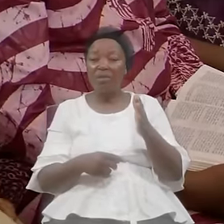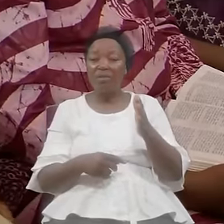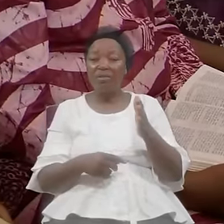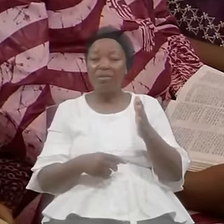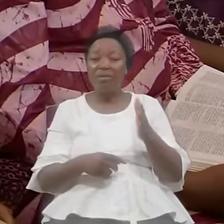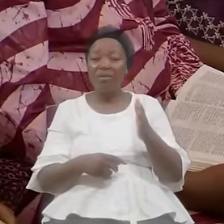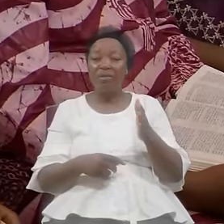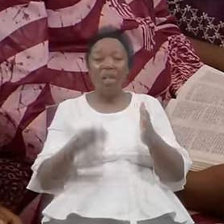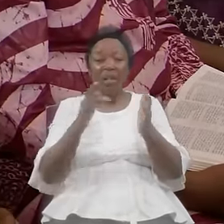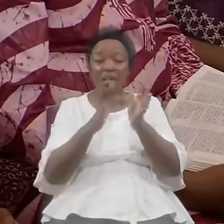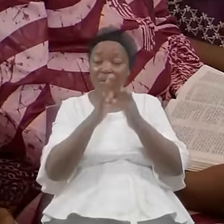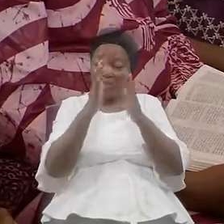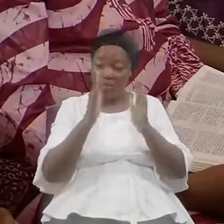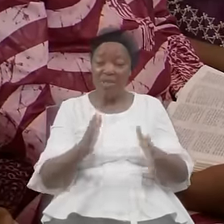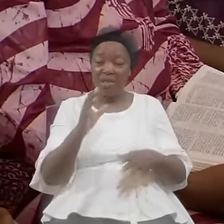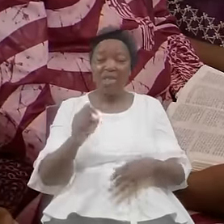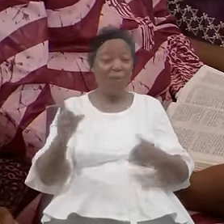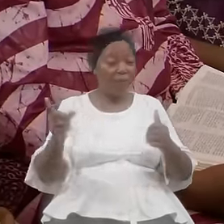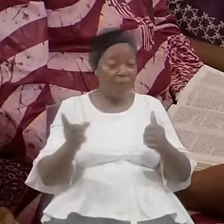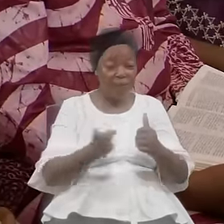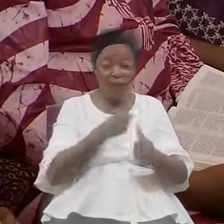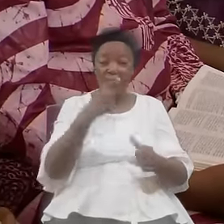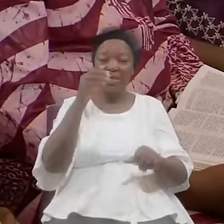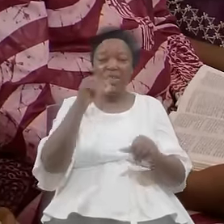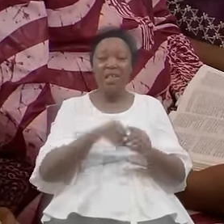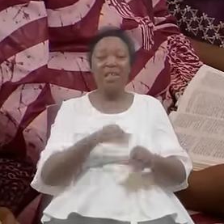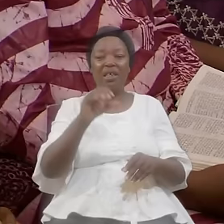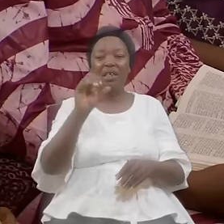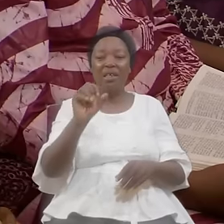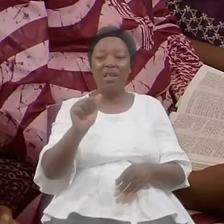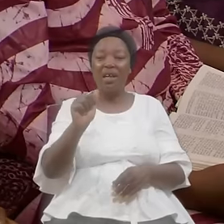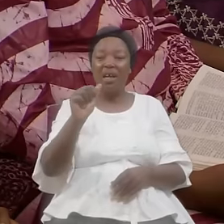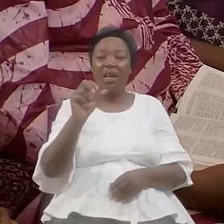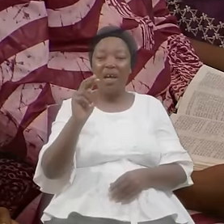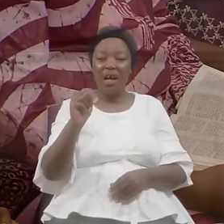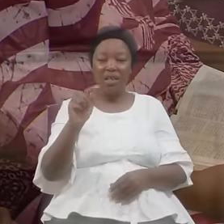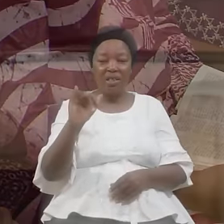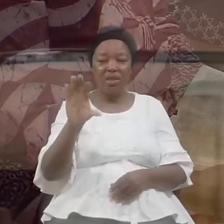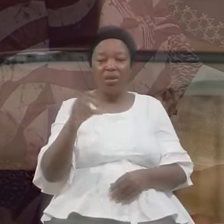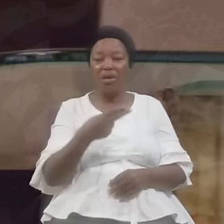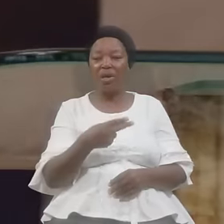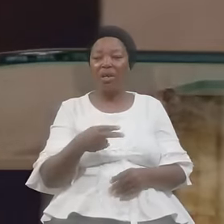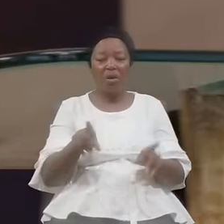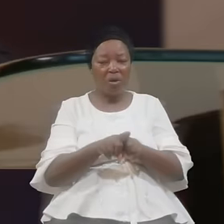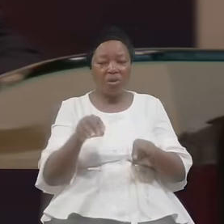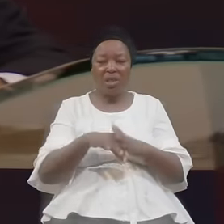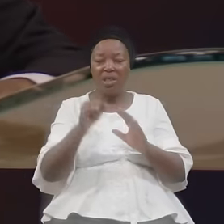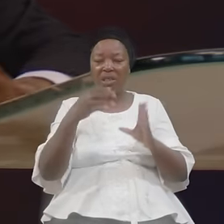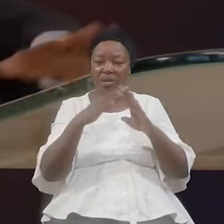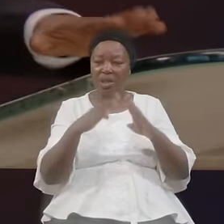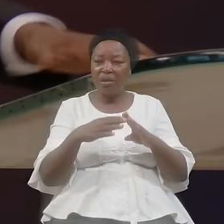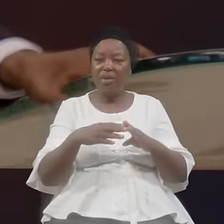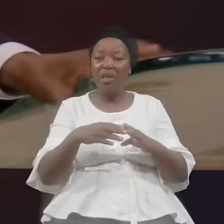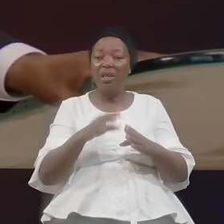Christians First In Antioch Even In Jerusalem The Disciples Were There